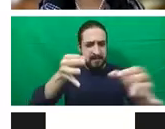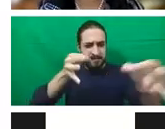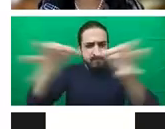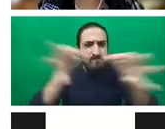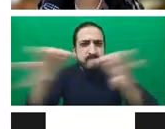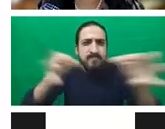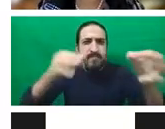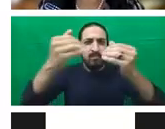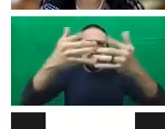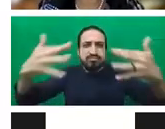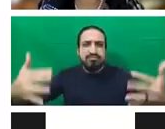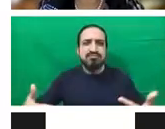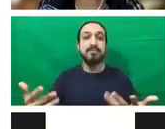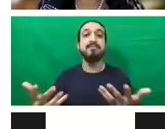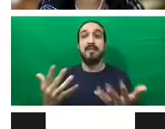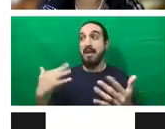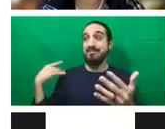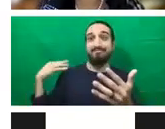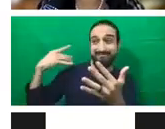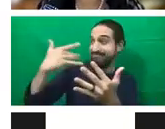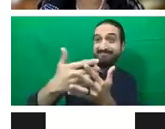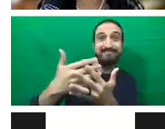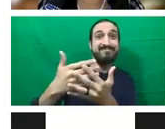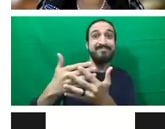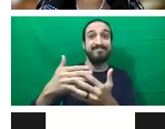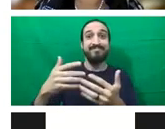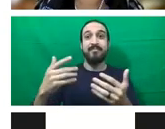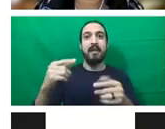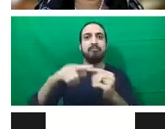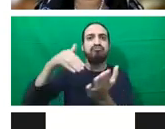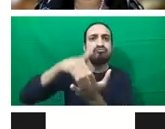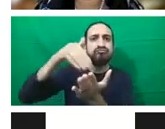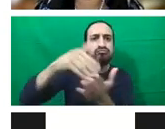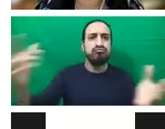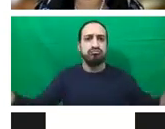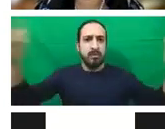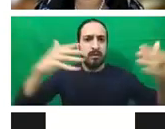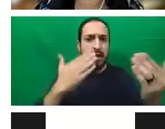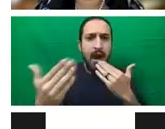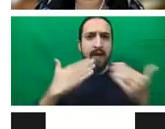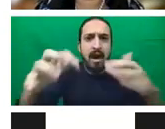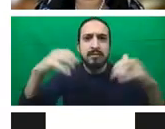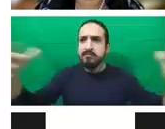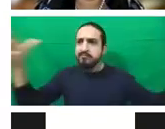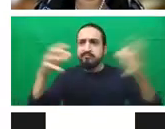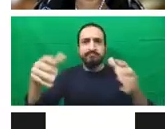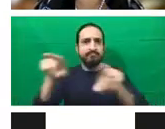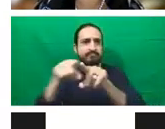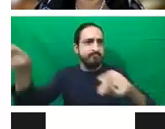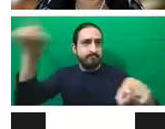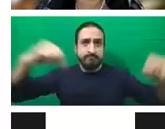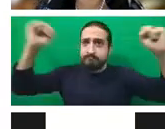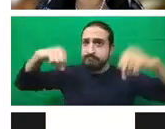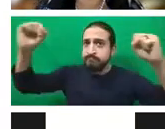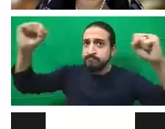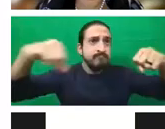coordinators and conveners and partners in the broader SRHR community and family planning have